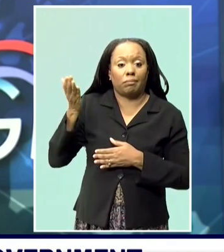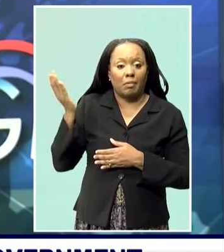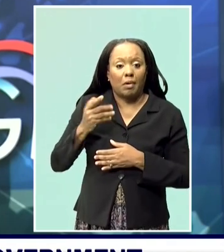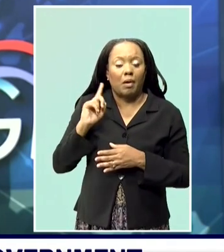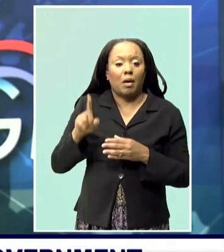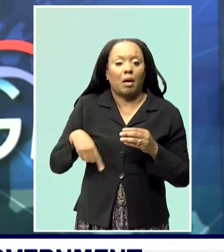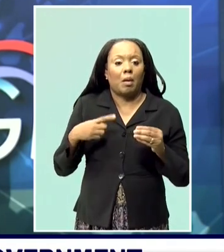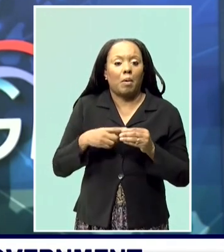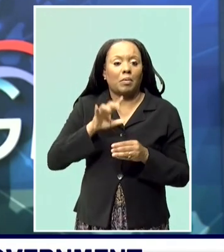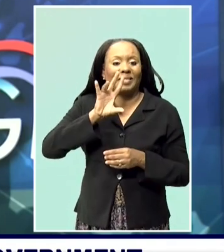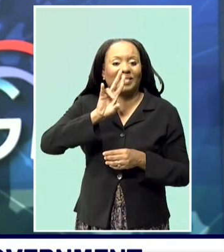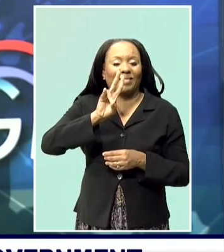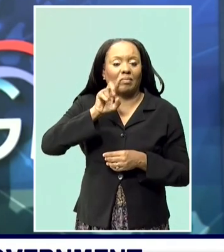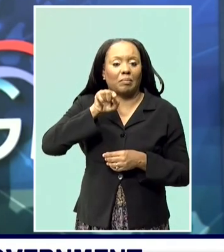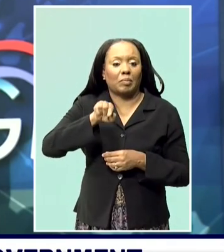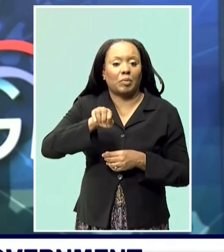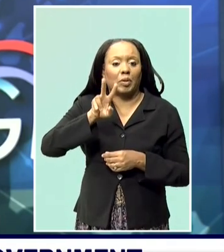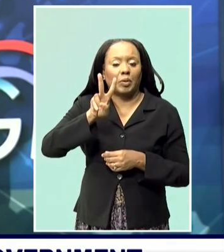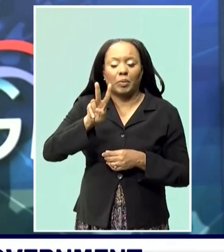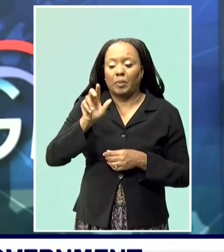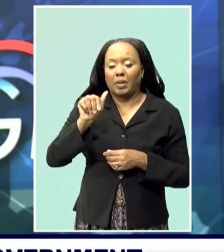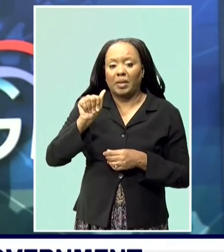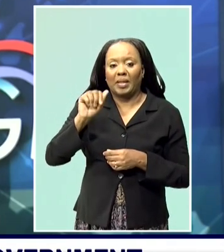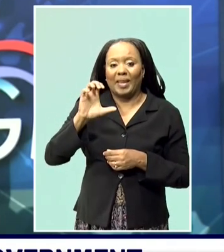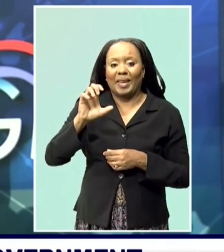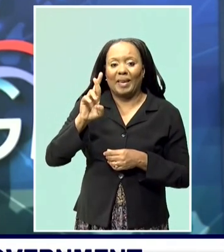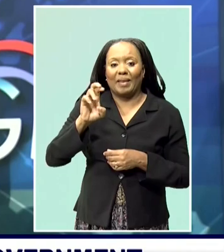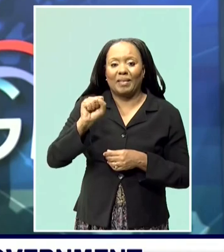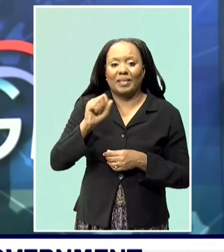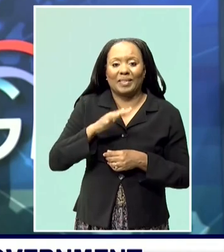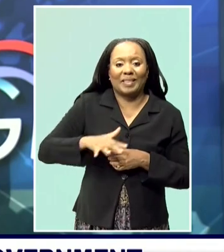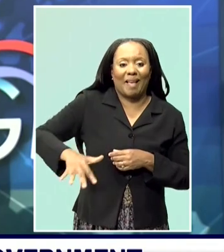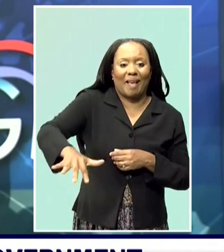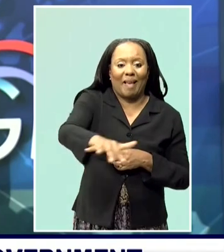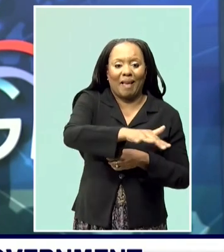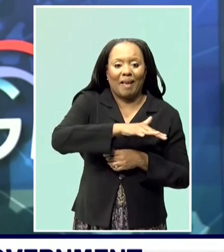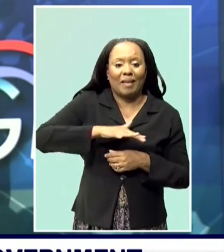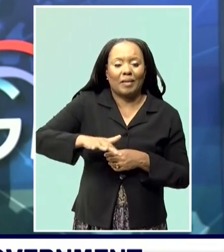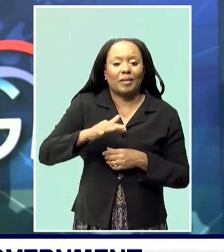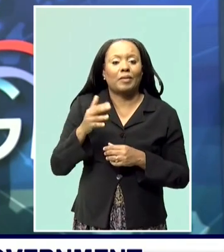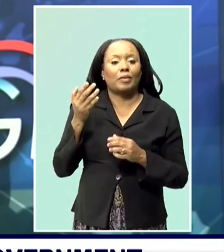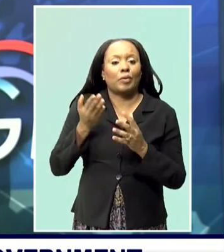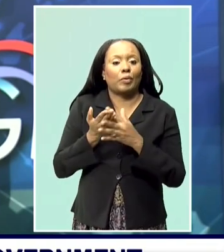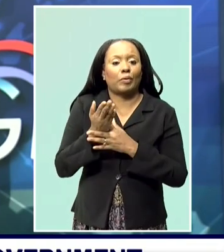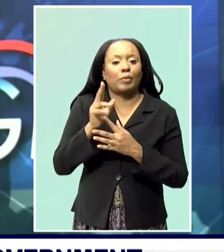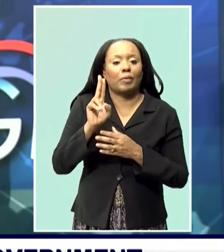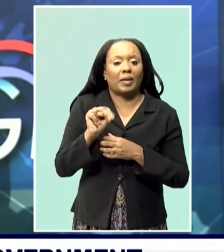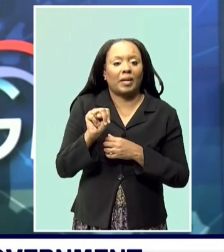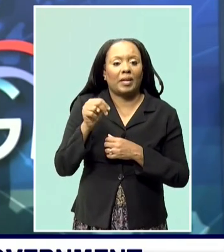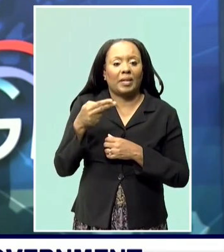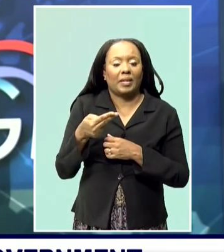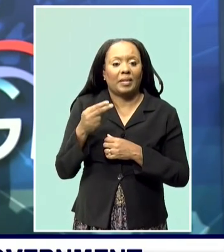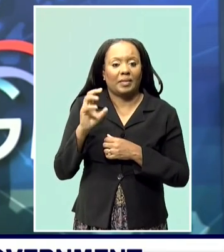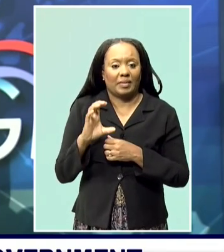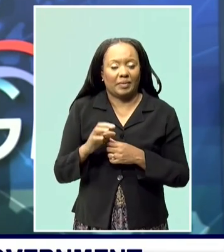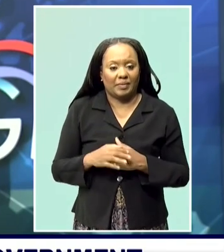7.2 acres of crown land at Brighton and St. George to the National Housing Corporation for Housing Development.